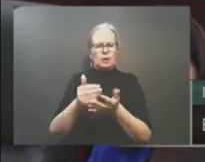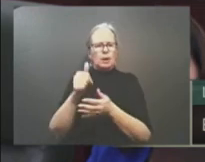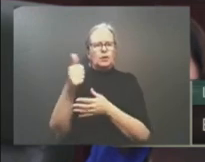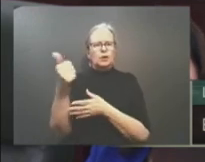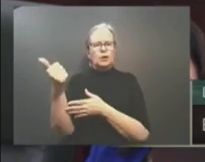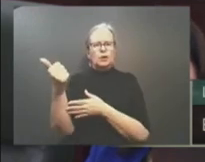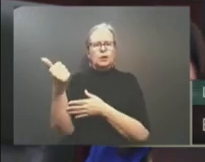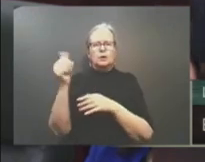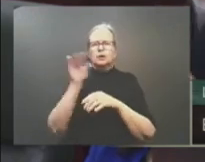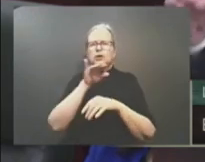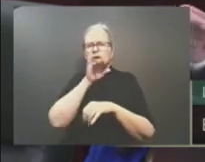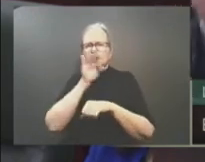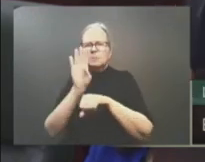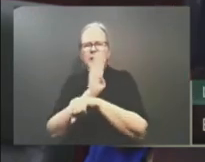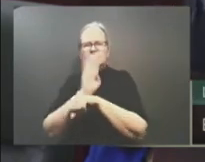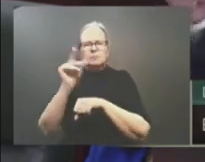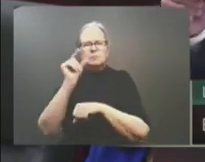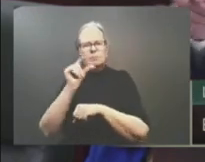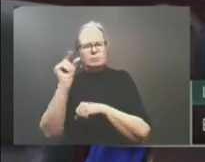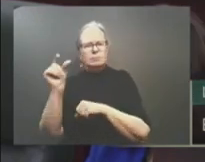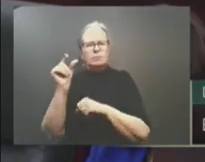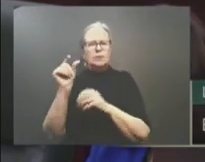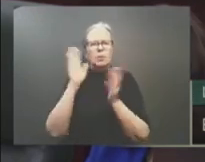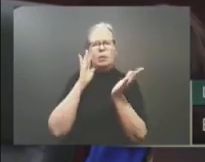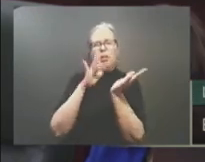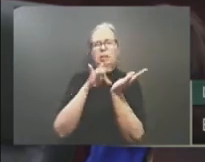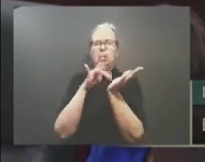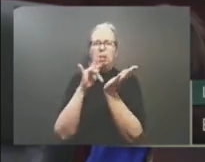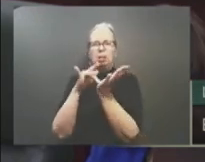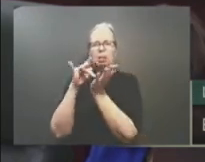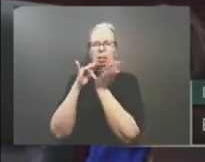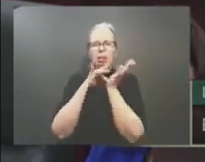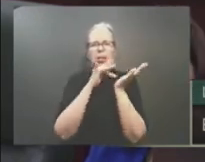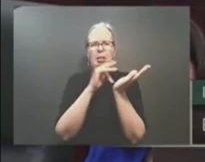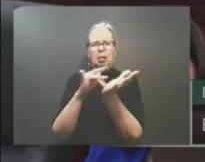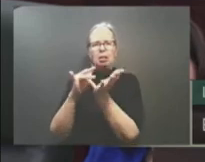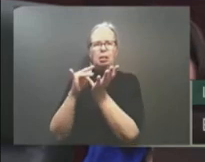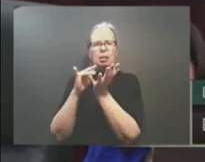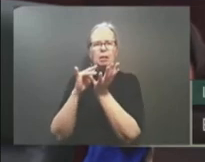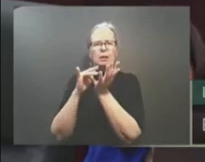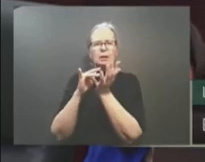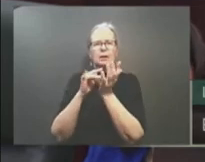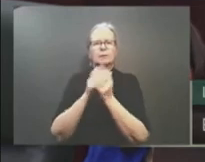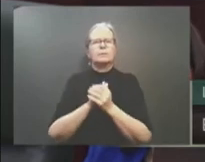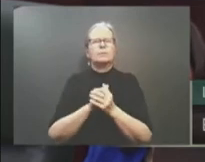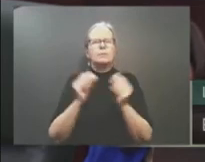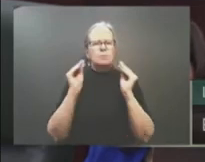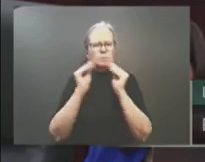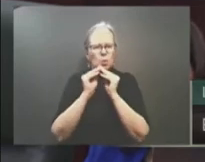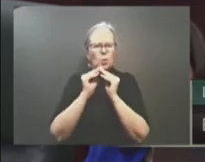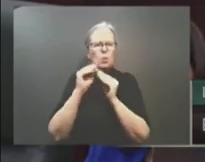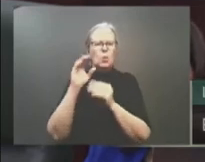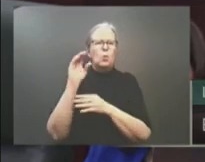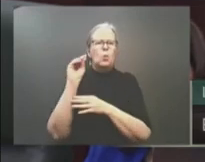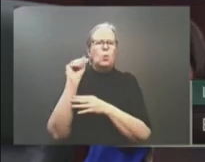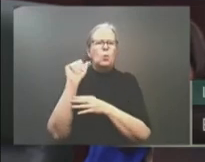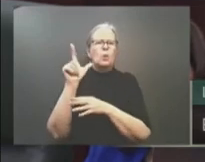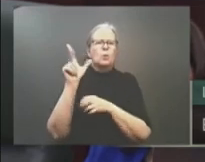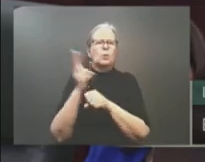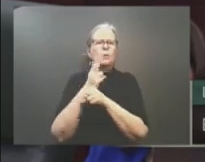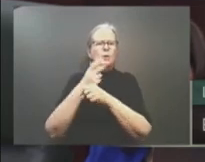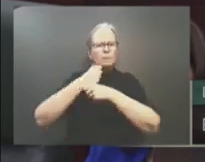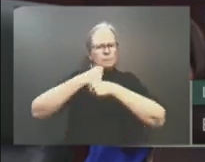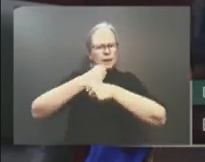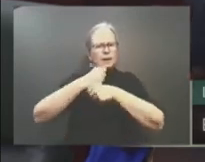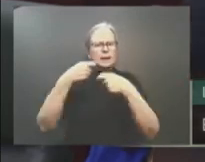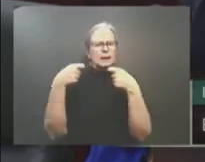leads to increased emissions and pollution, as more coal is used in electricity generation. In fact, Mr.